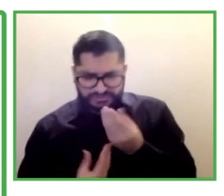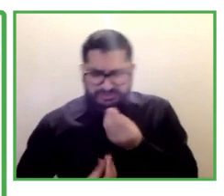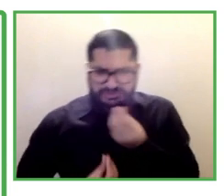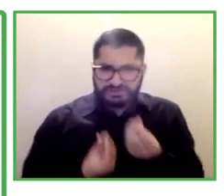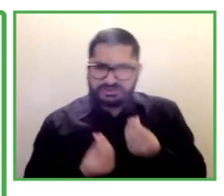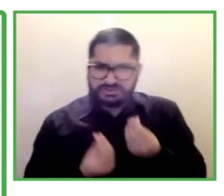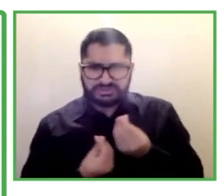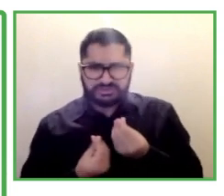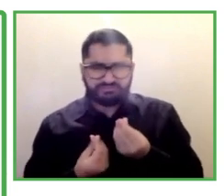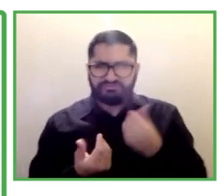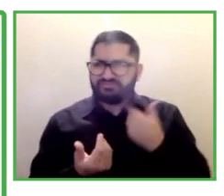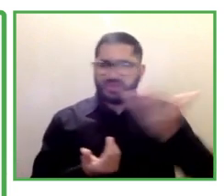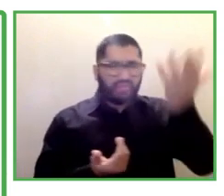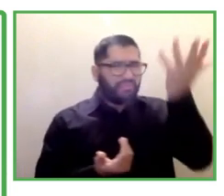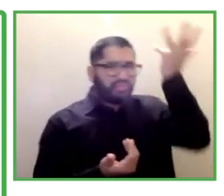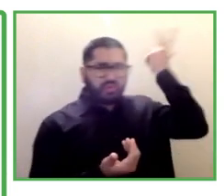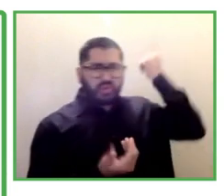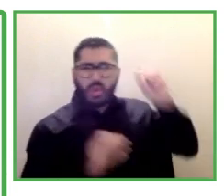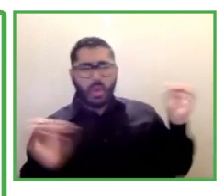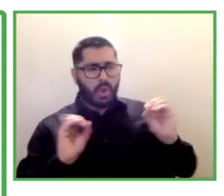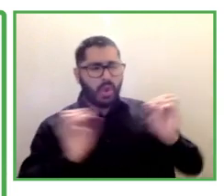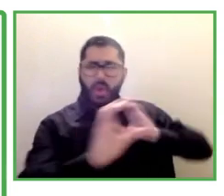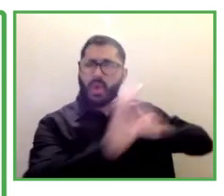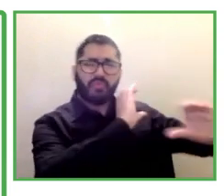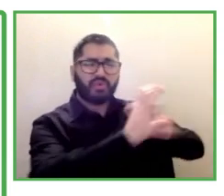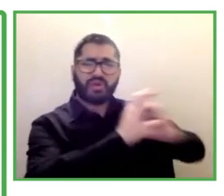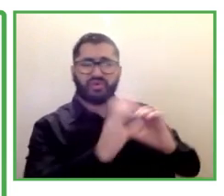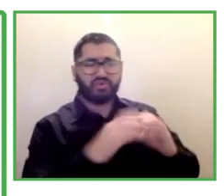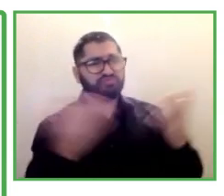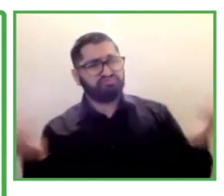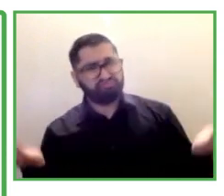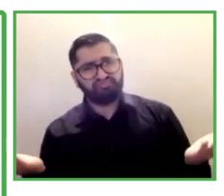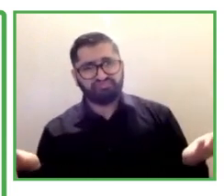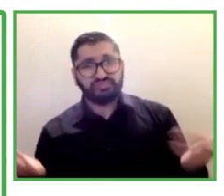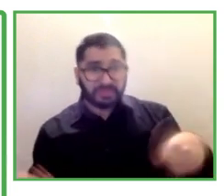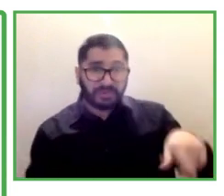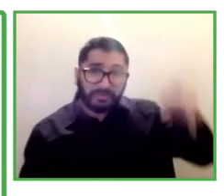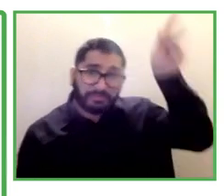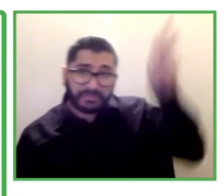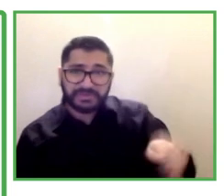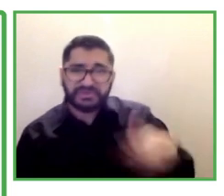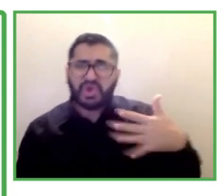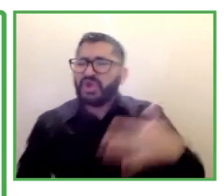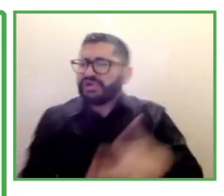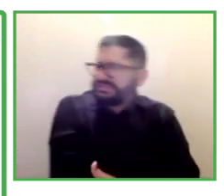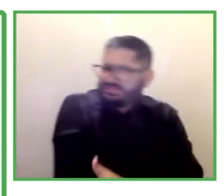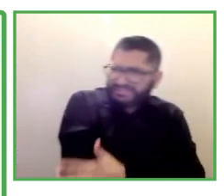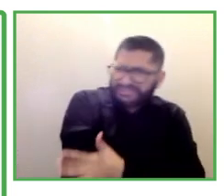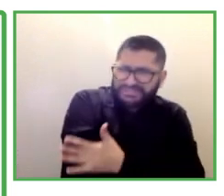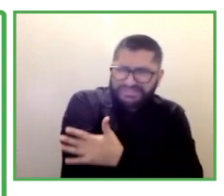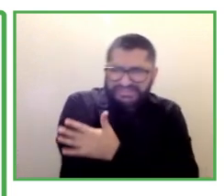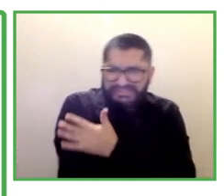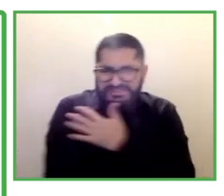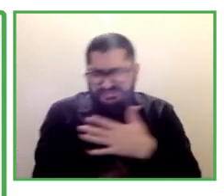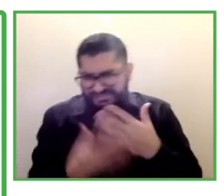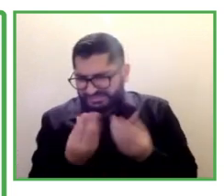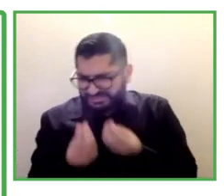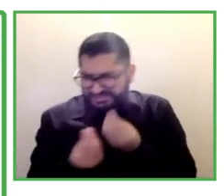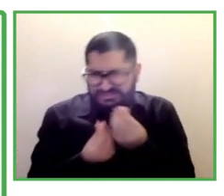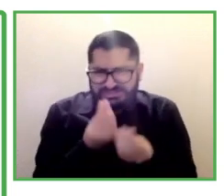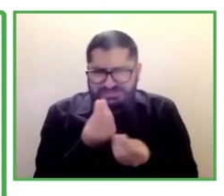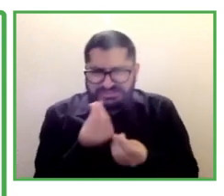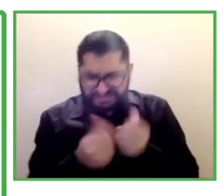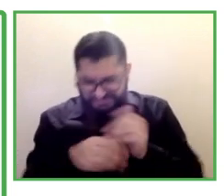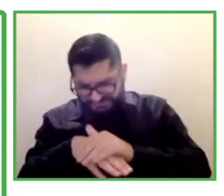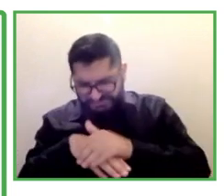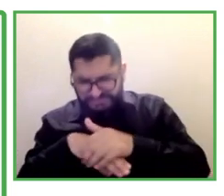for touch saw it as very intimidating. As I said before, understand and get to know your employees. Try